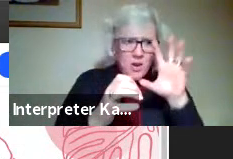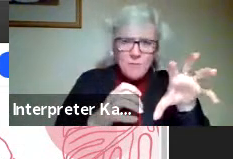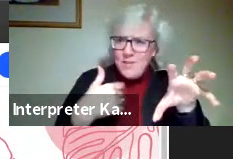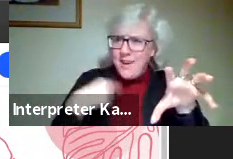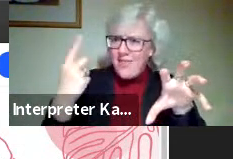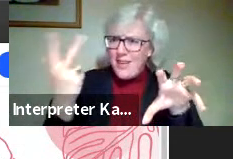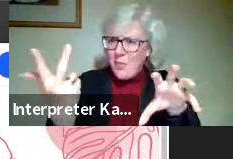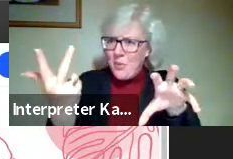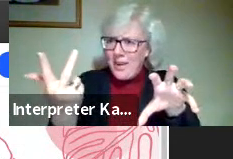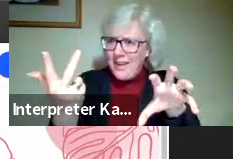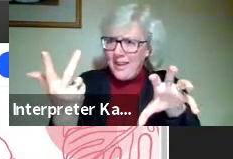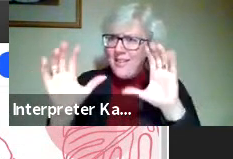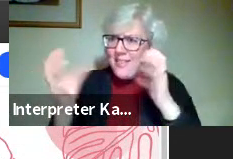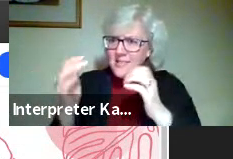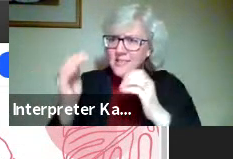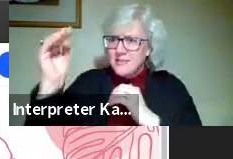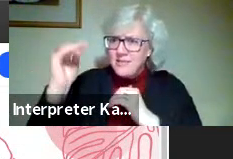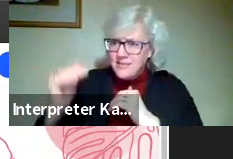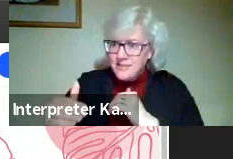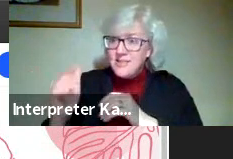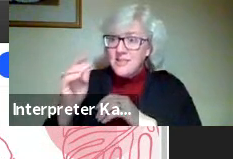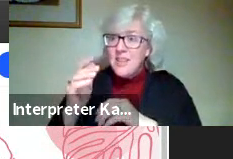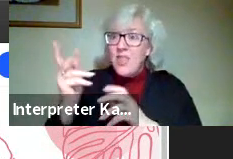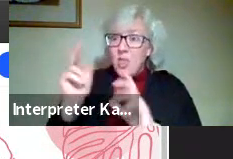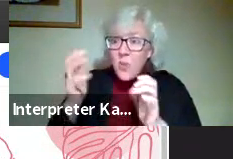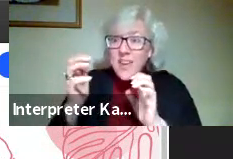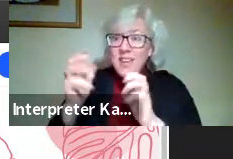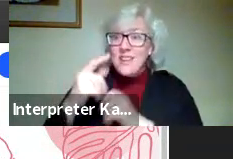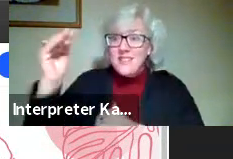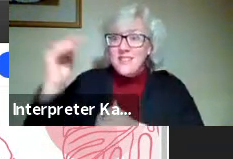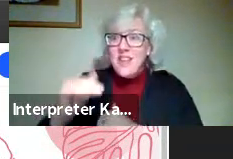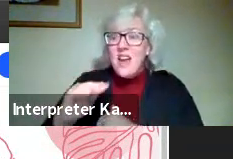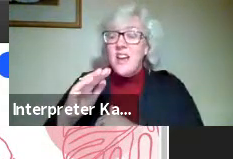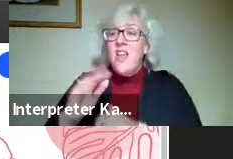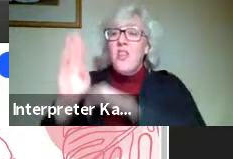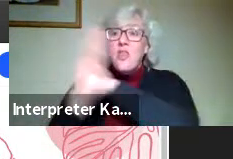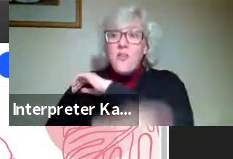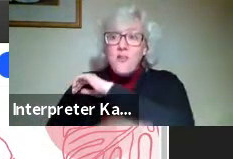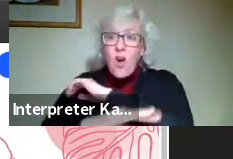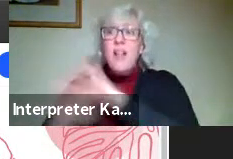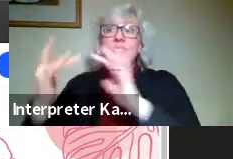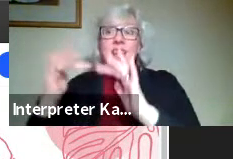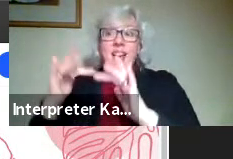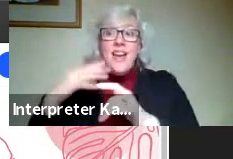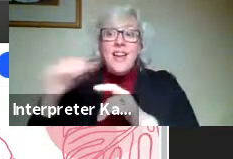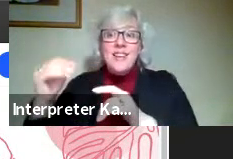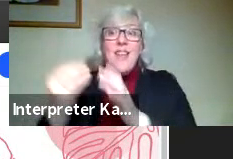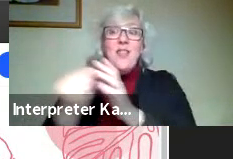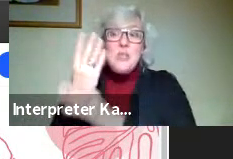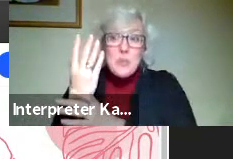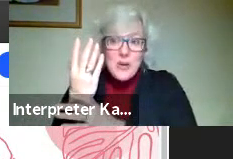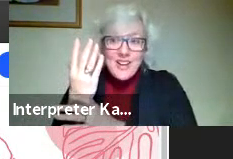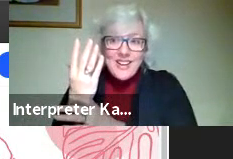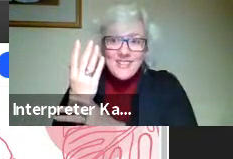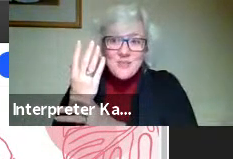had three classes worth of students, the fall group, the online group, and then the spring